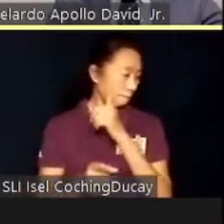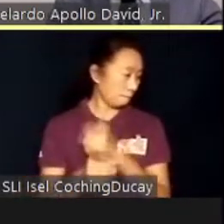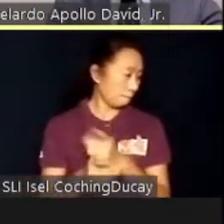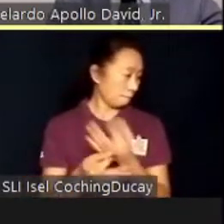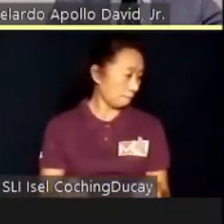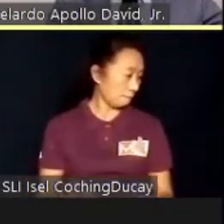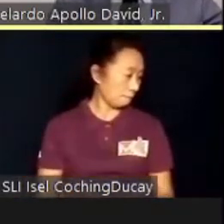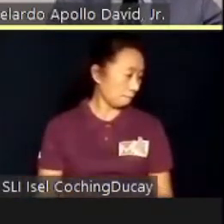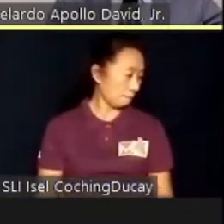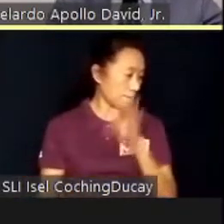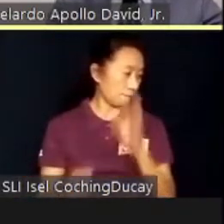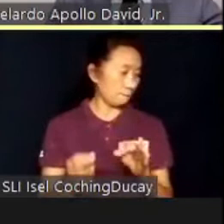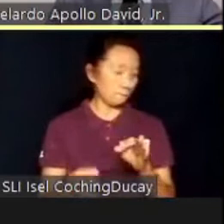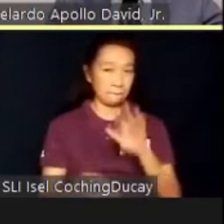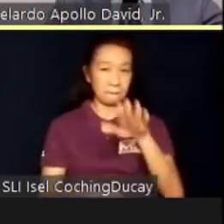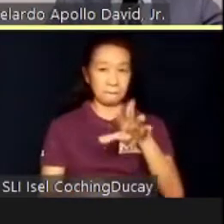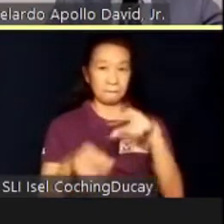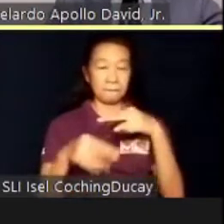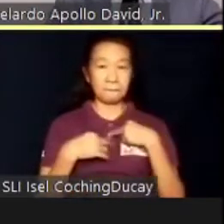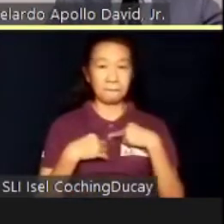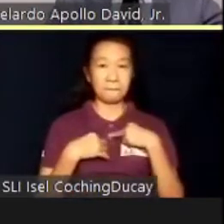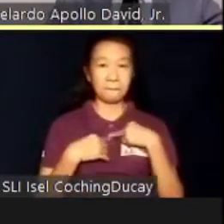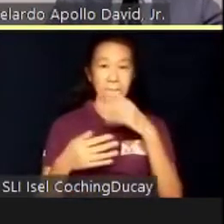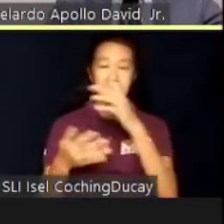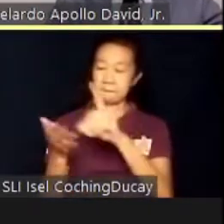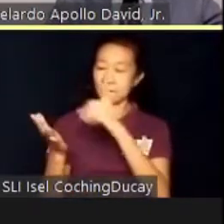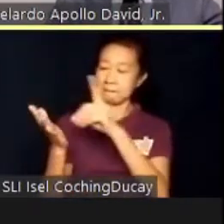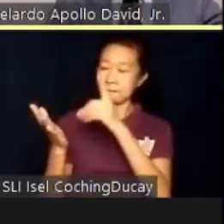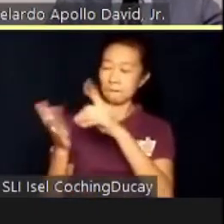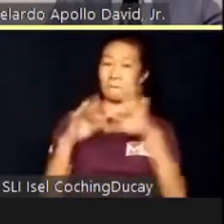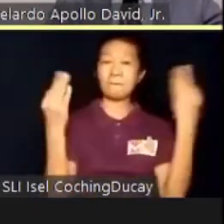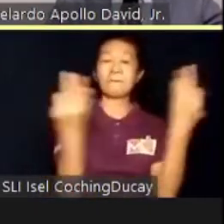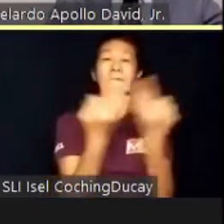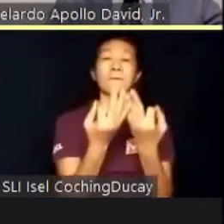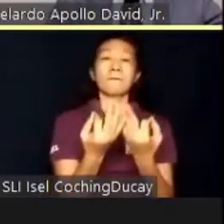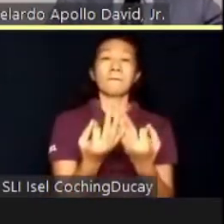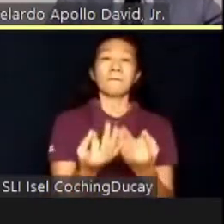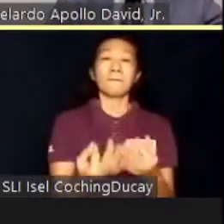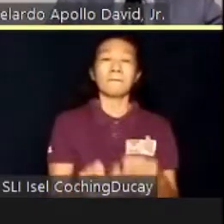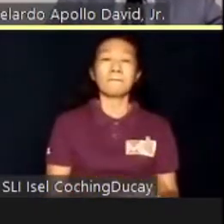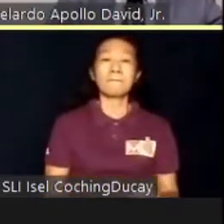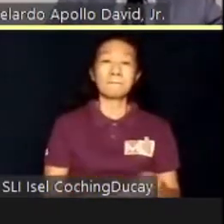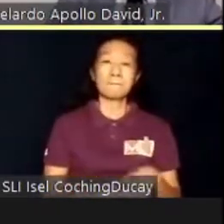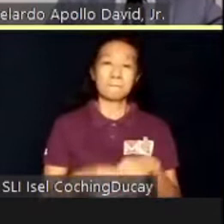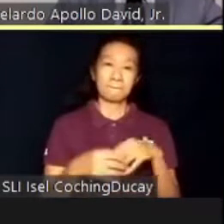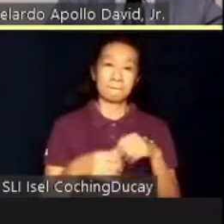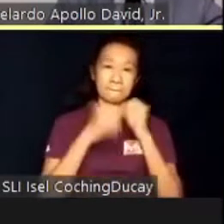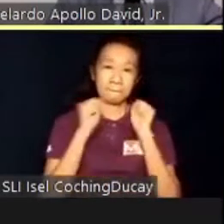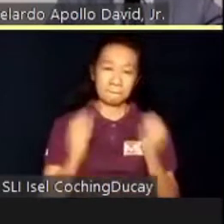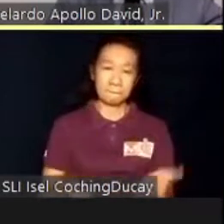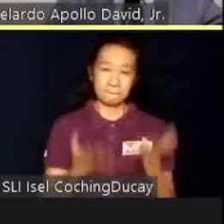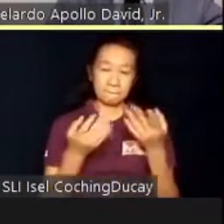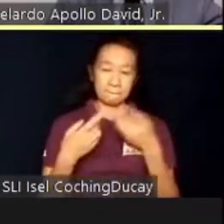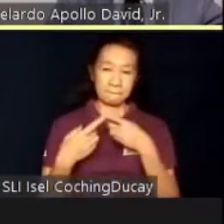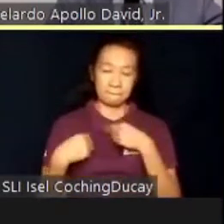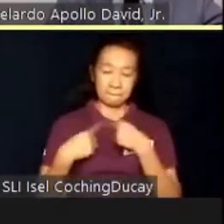If the child receives a diagnosis, the family's sense of despair is somehow lifted since the doctors